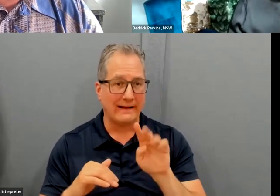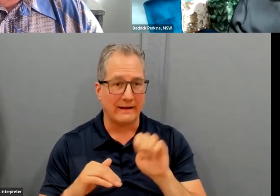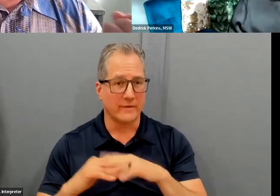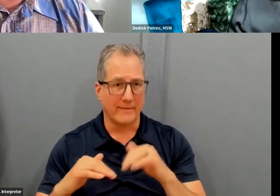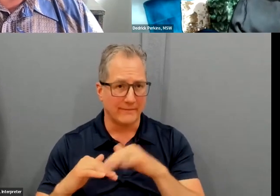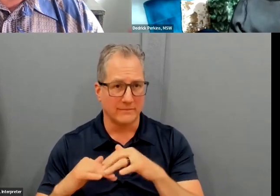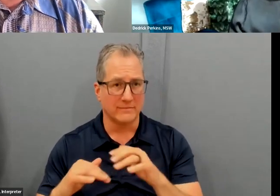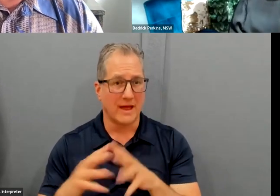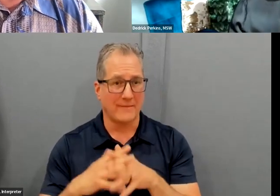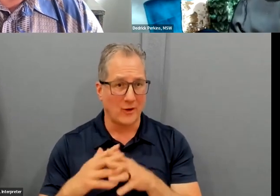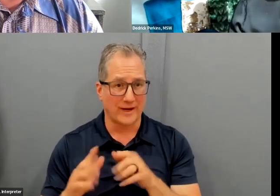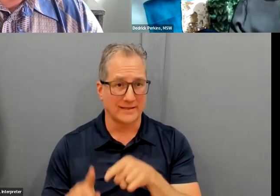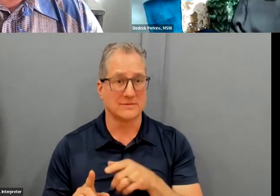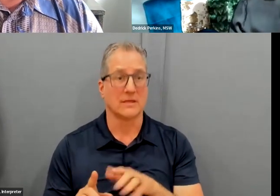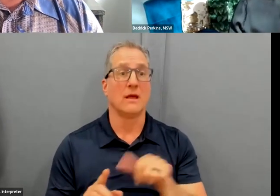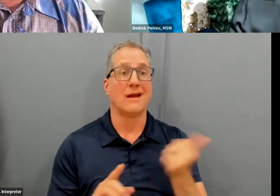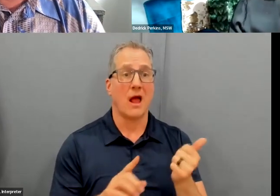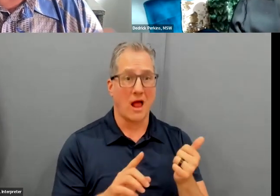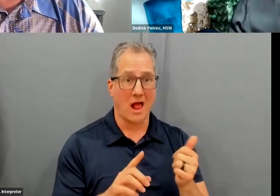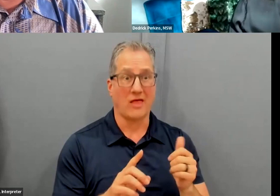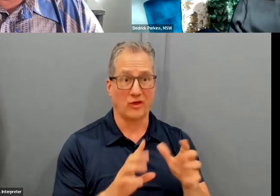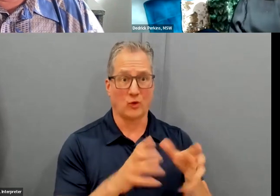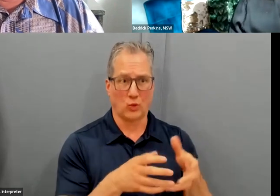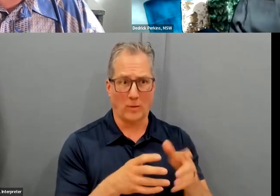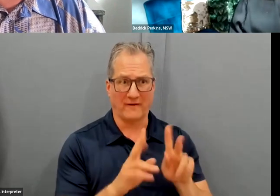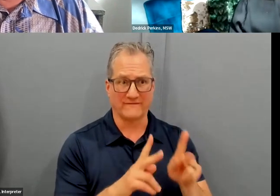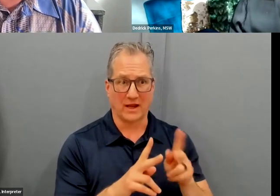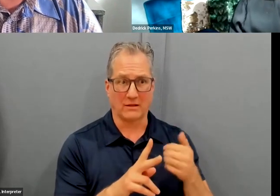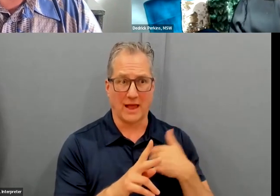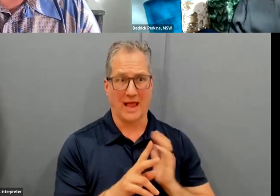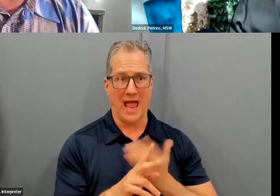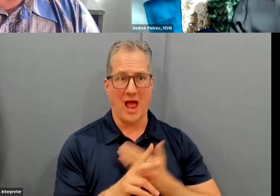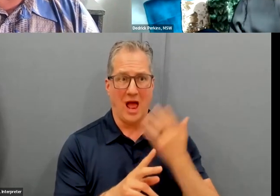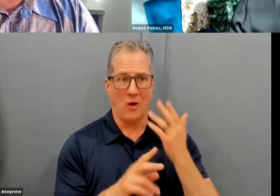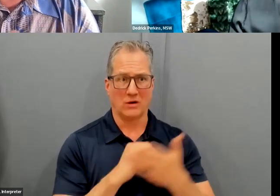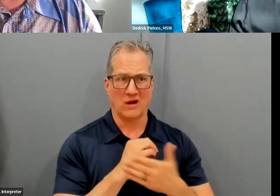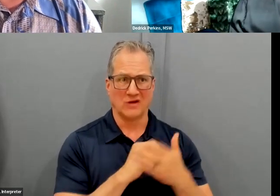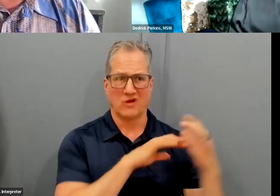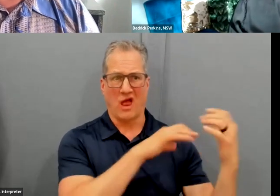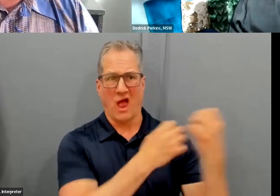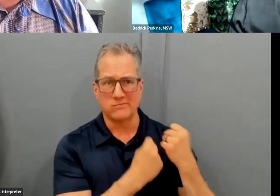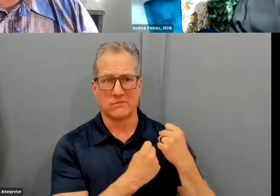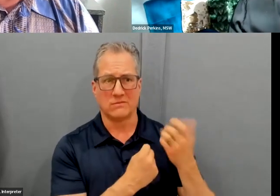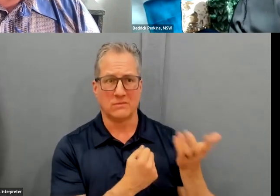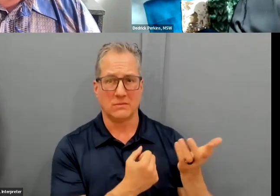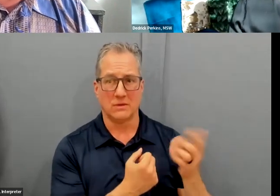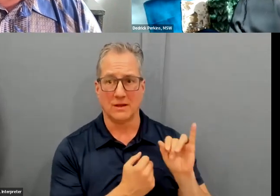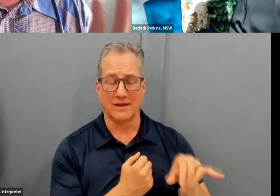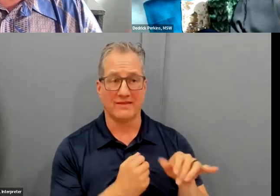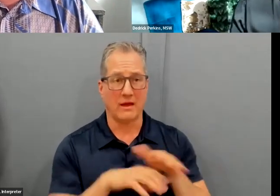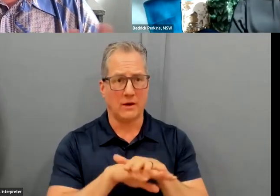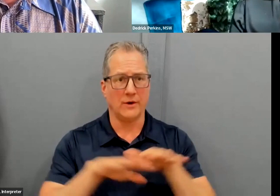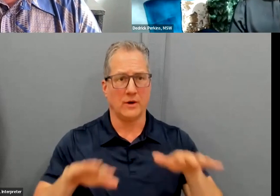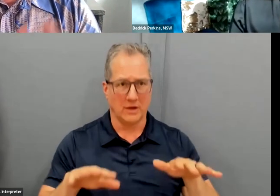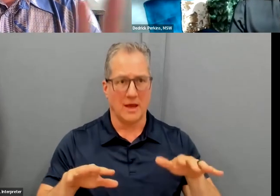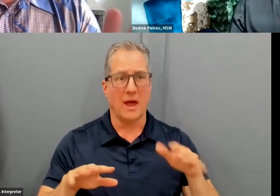know that Hawaii is a country being occupied. Not that you engage the conversation, because they're mutually exclusive. But